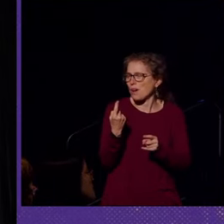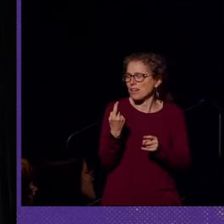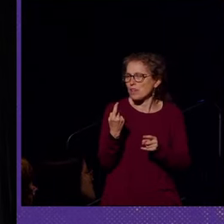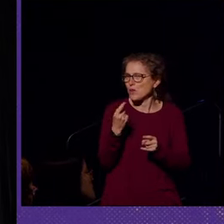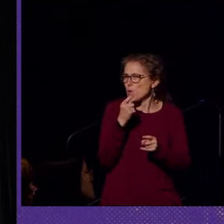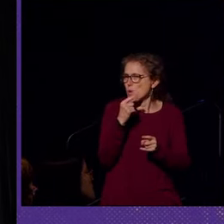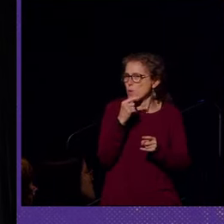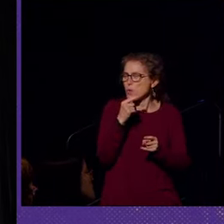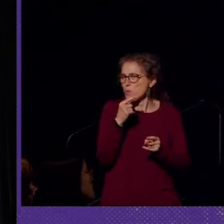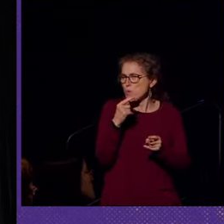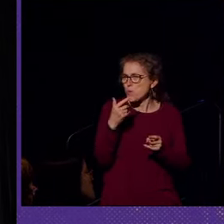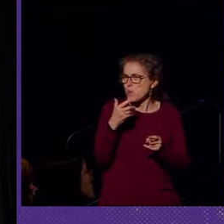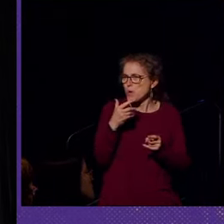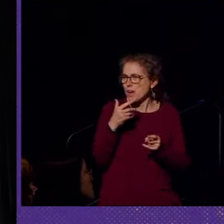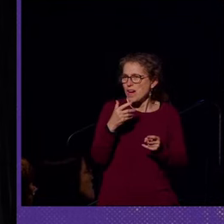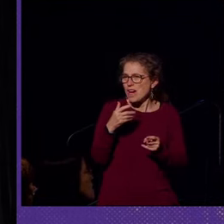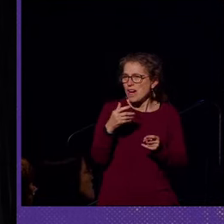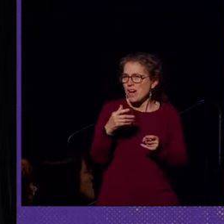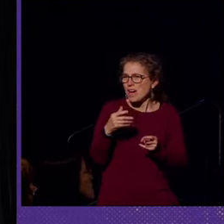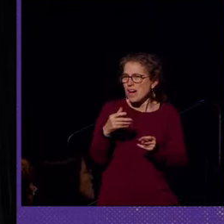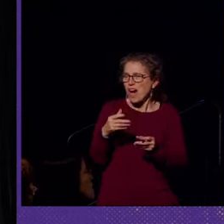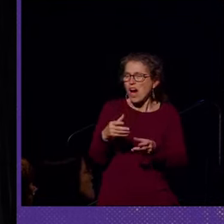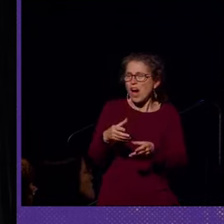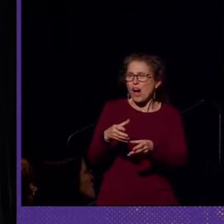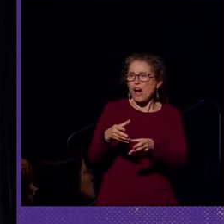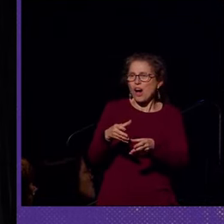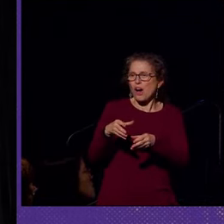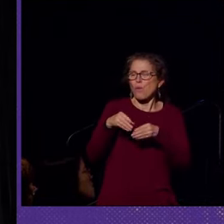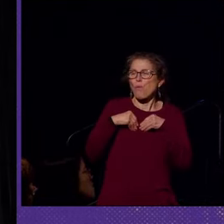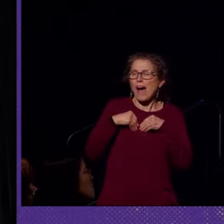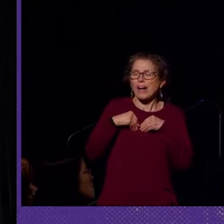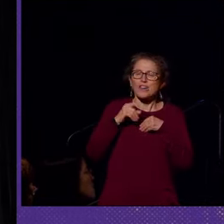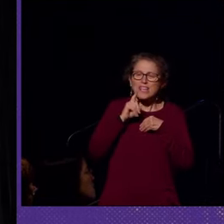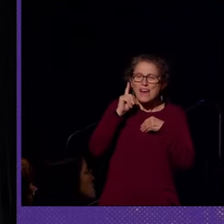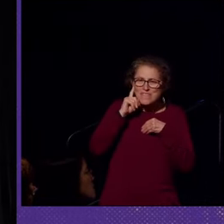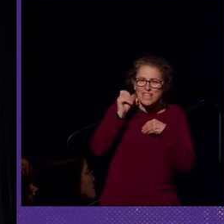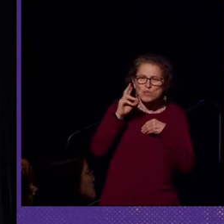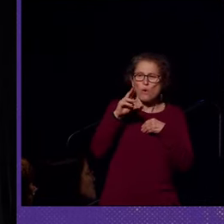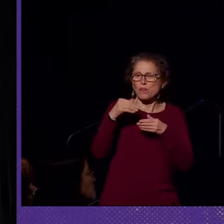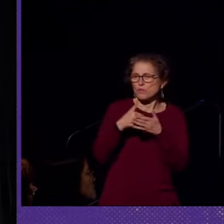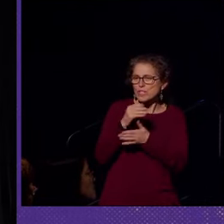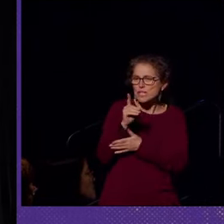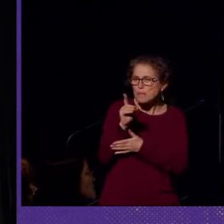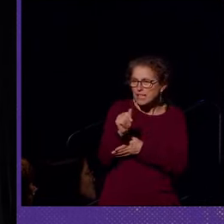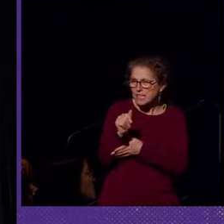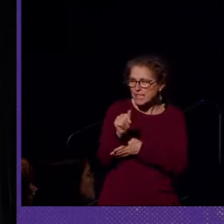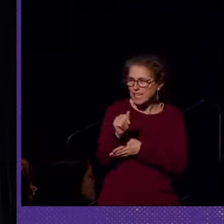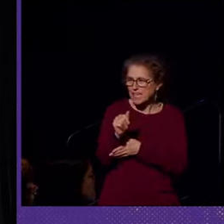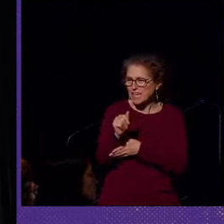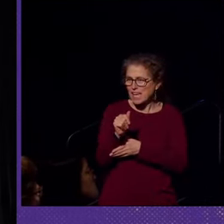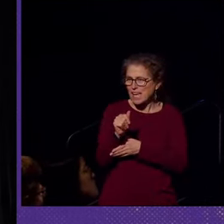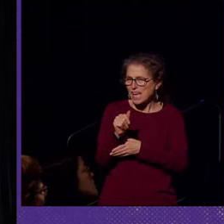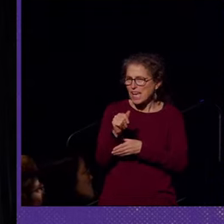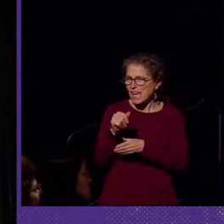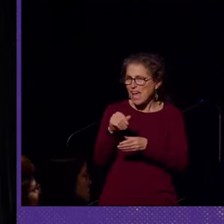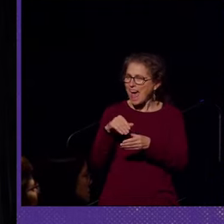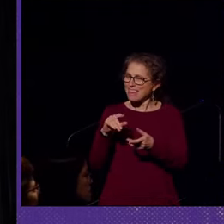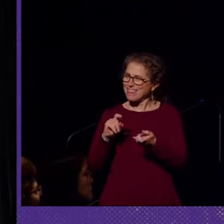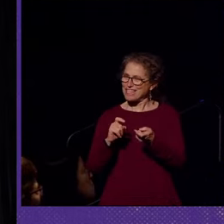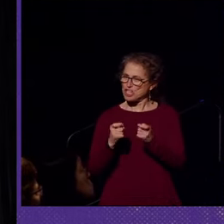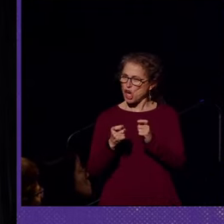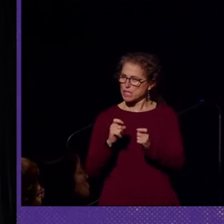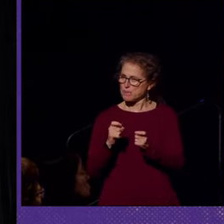who acquires deafness or acquires disability in the adjustment